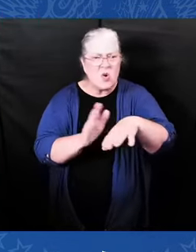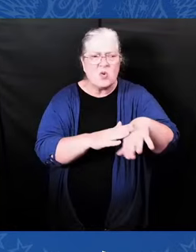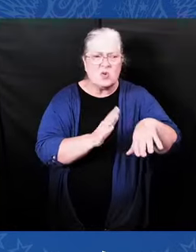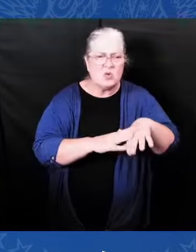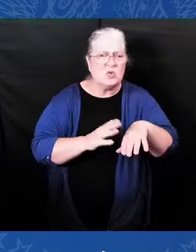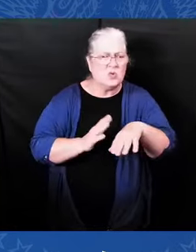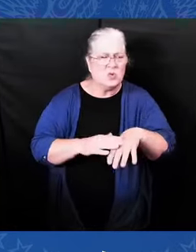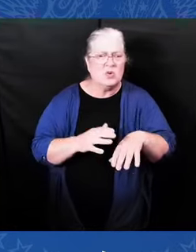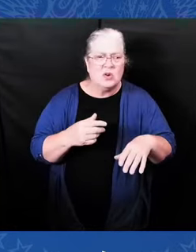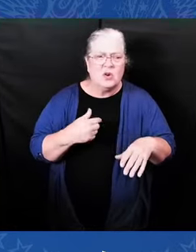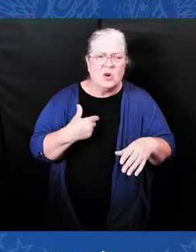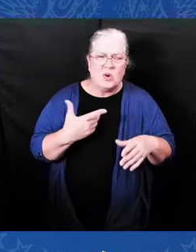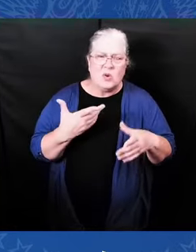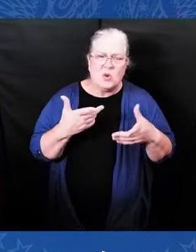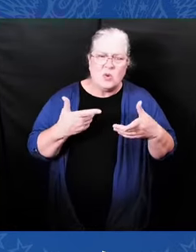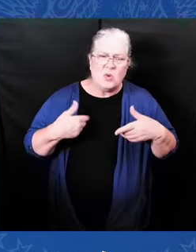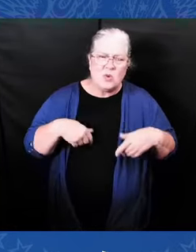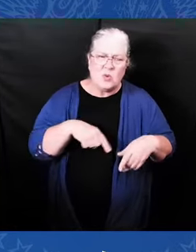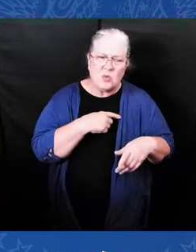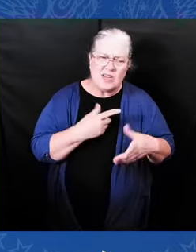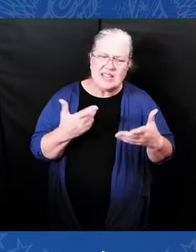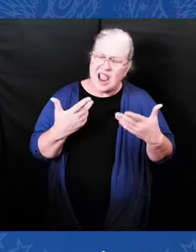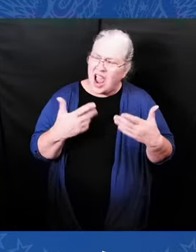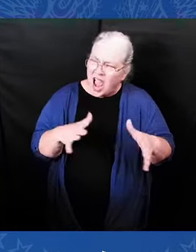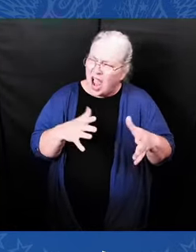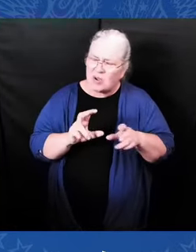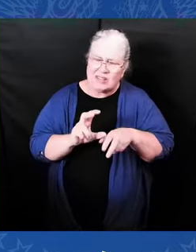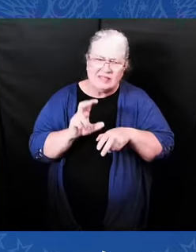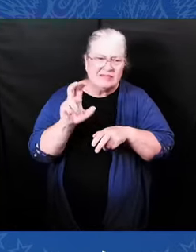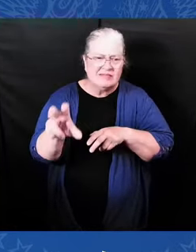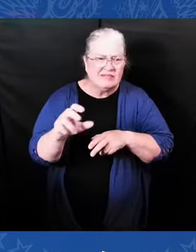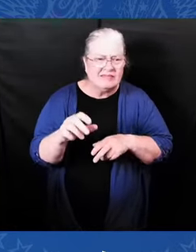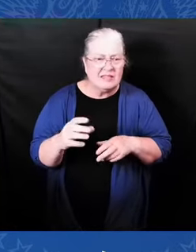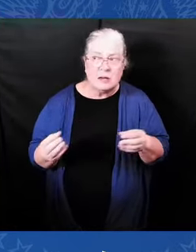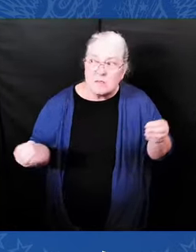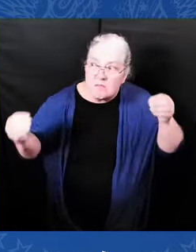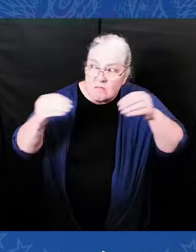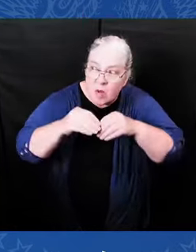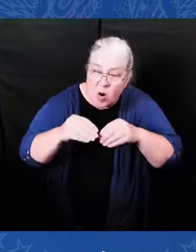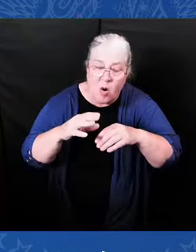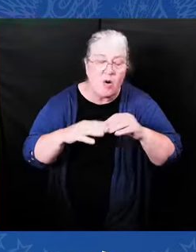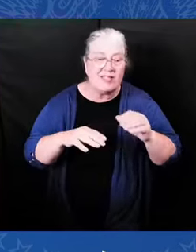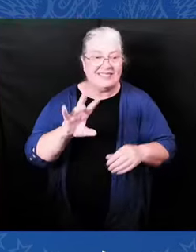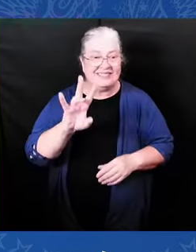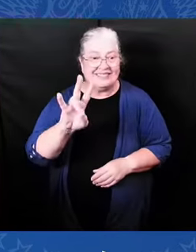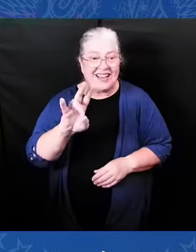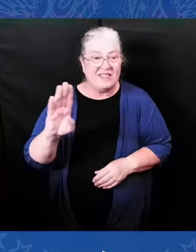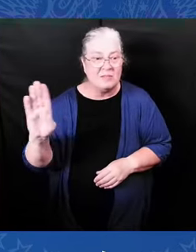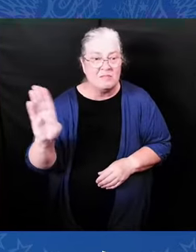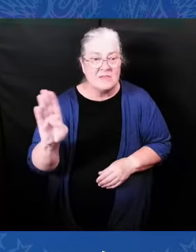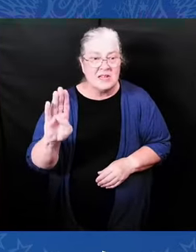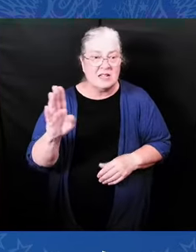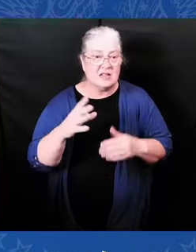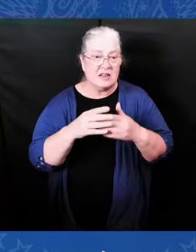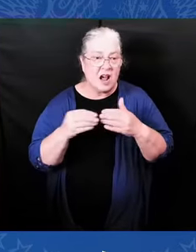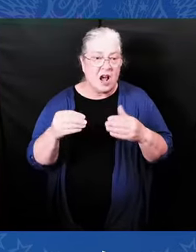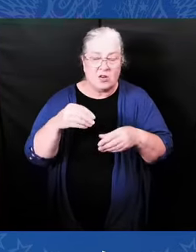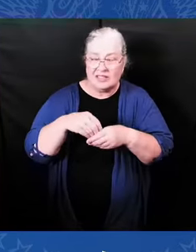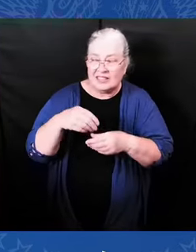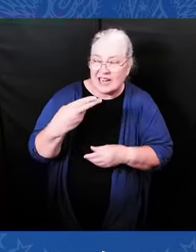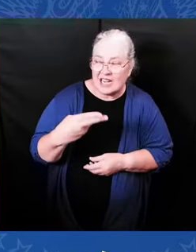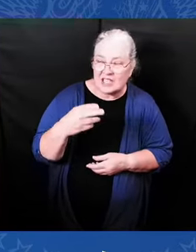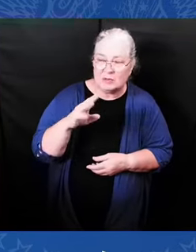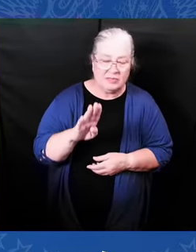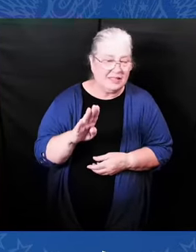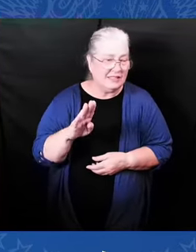A promise made and a promise kept. Let's be clear. Kamala came into office determined to transform how the economy